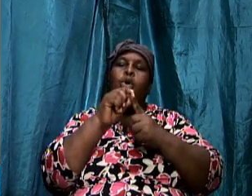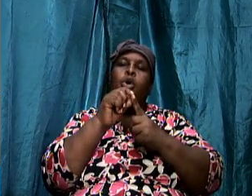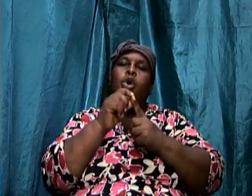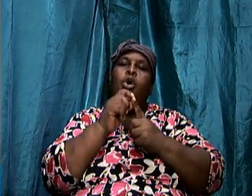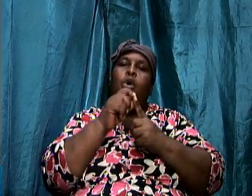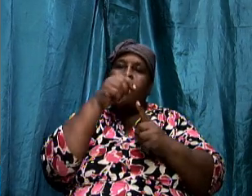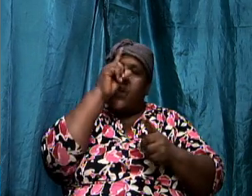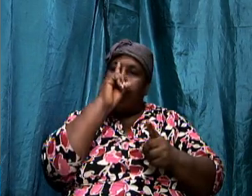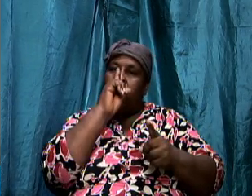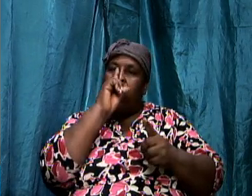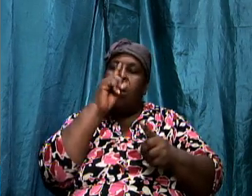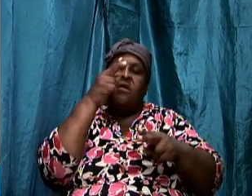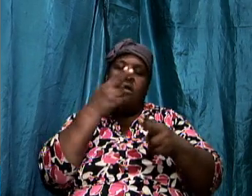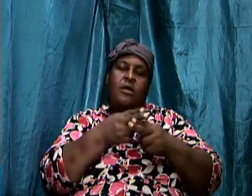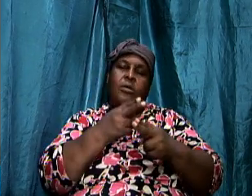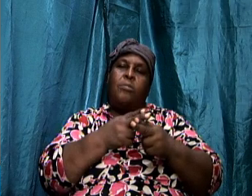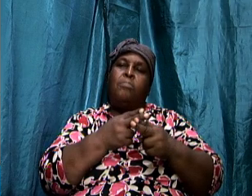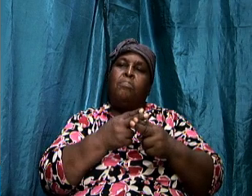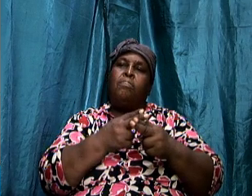name